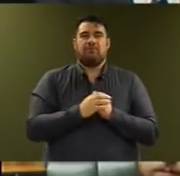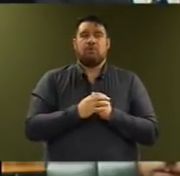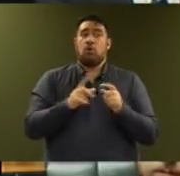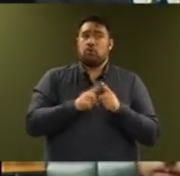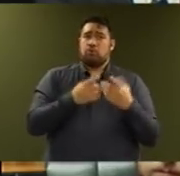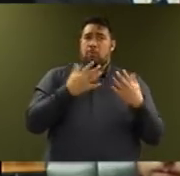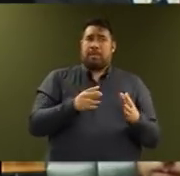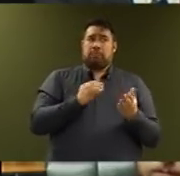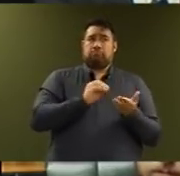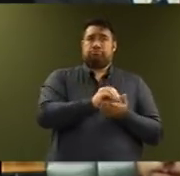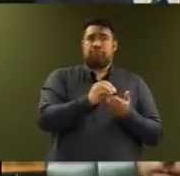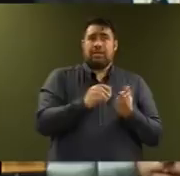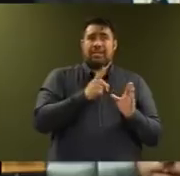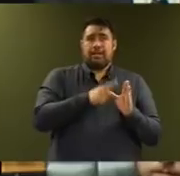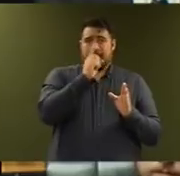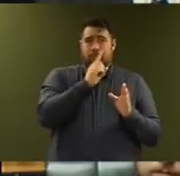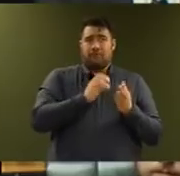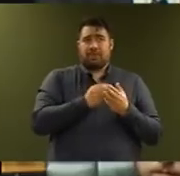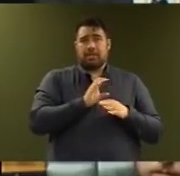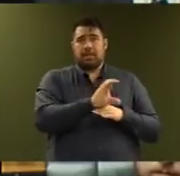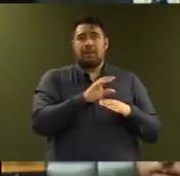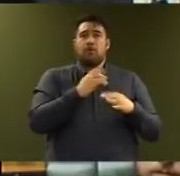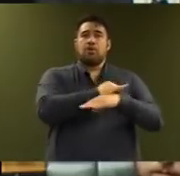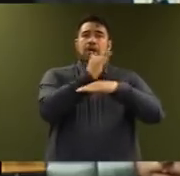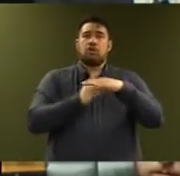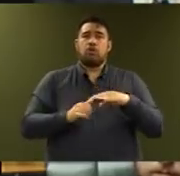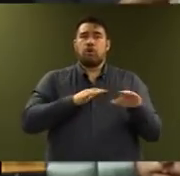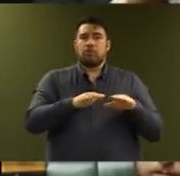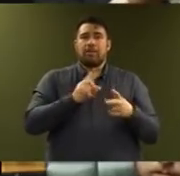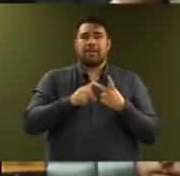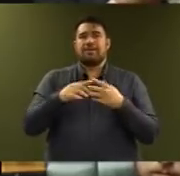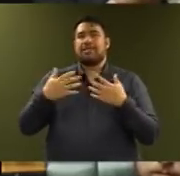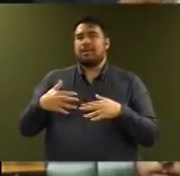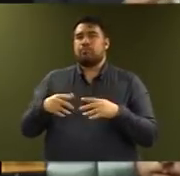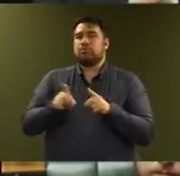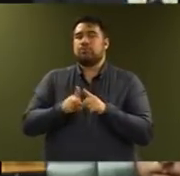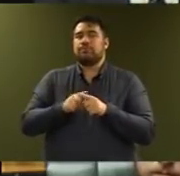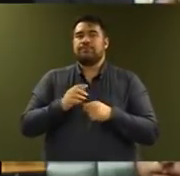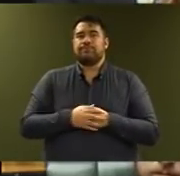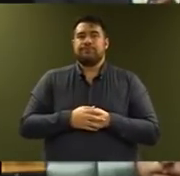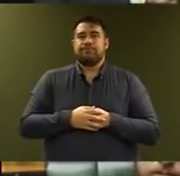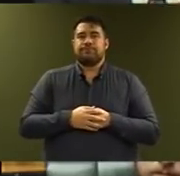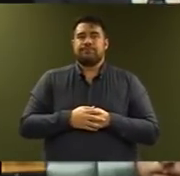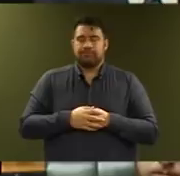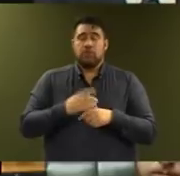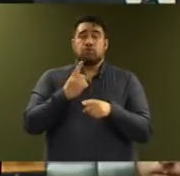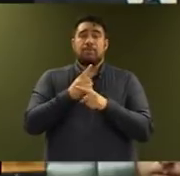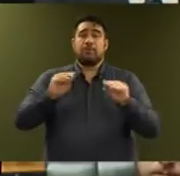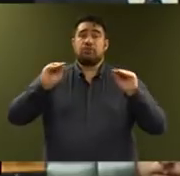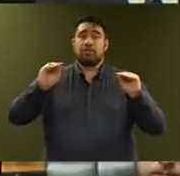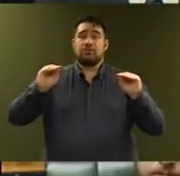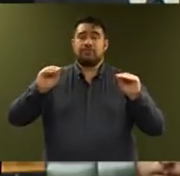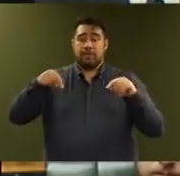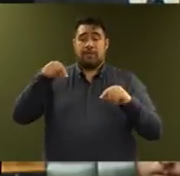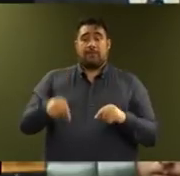in Kaikoura and Canterbury who have been affected by the earthquakes. Mr Speaker, in education, this budget provides